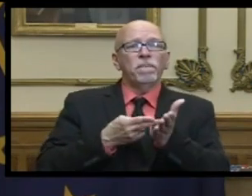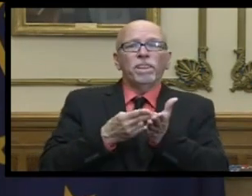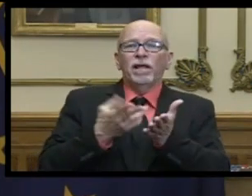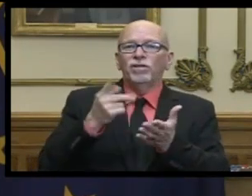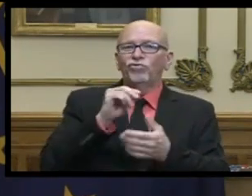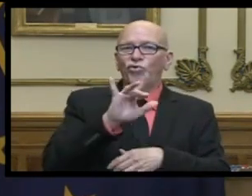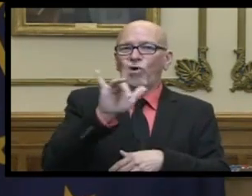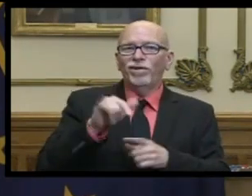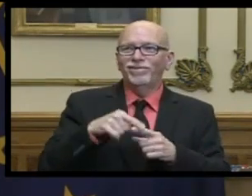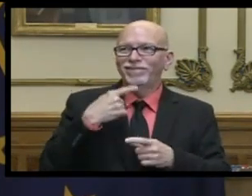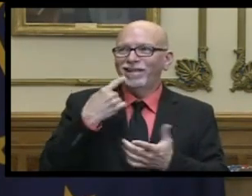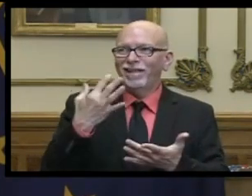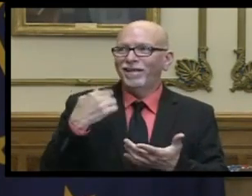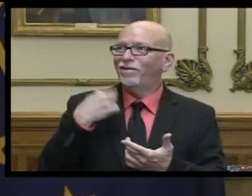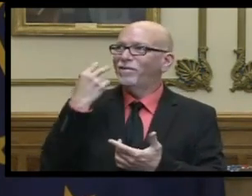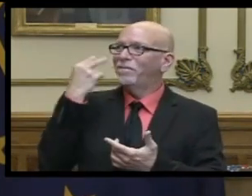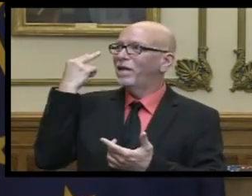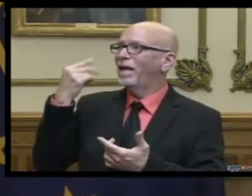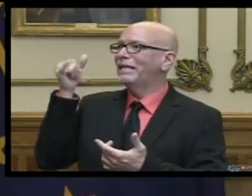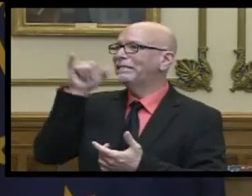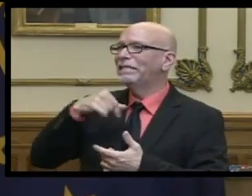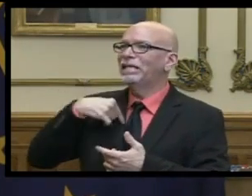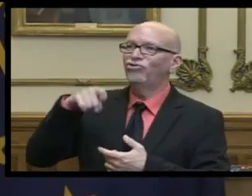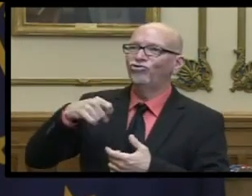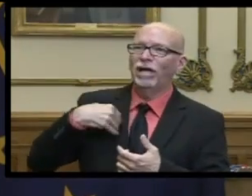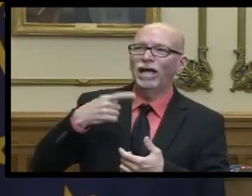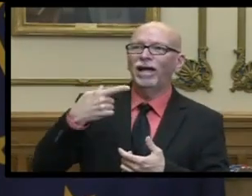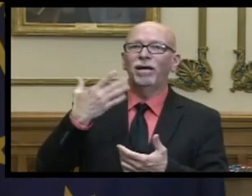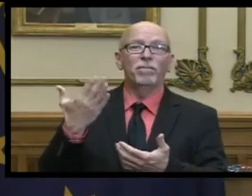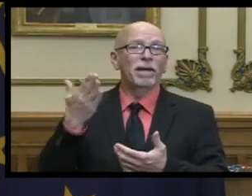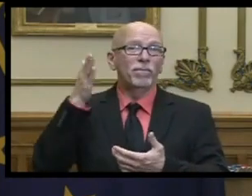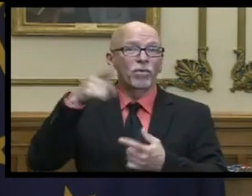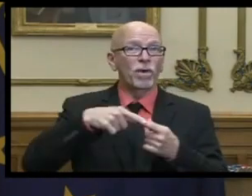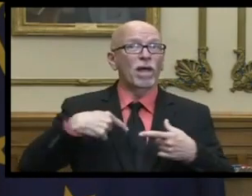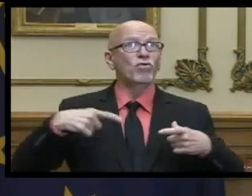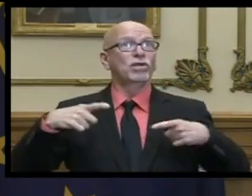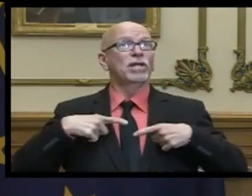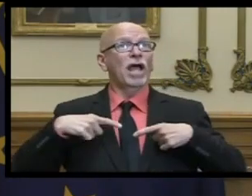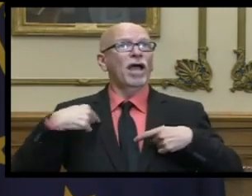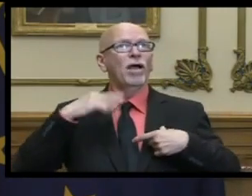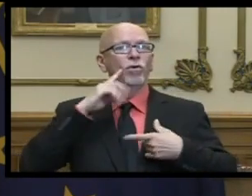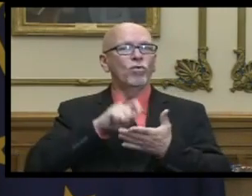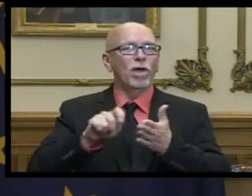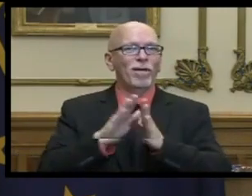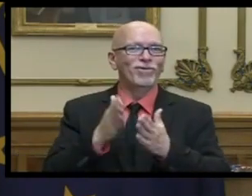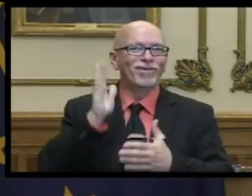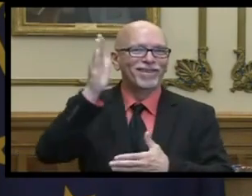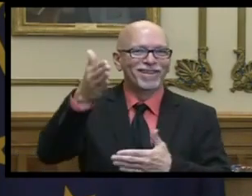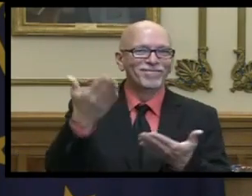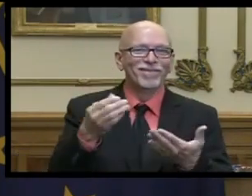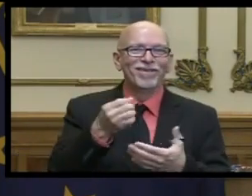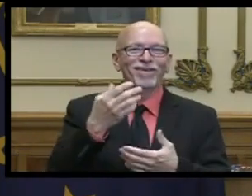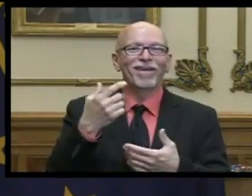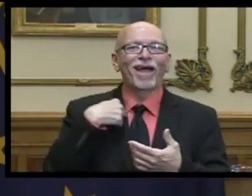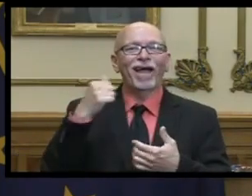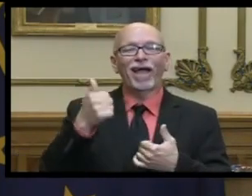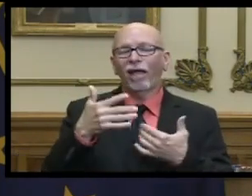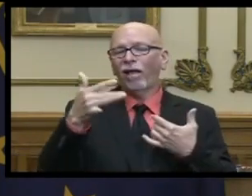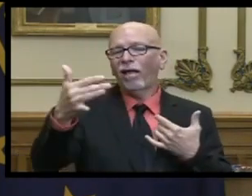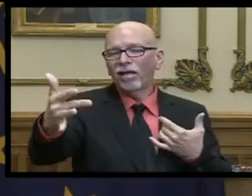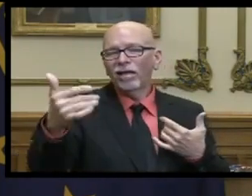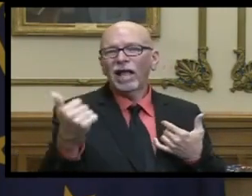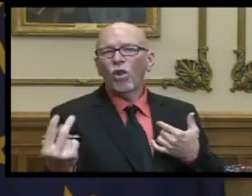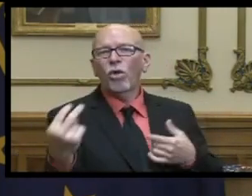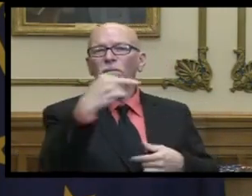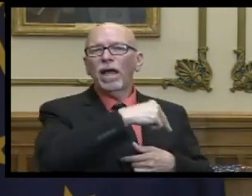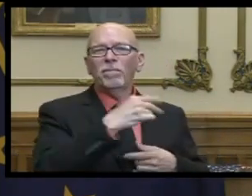it's too early to say i mean i am uh i'll i'll write that book maybe when i'm retired or at least have a few months on the other side of this we